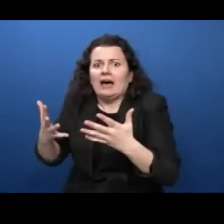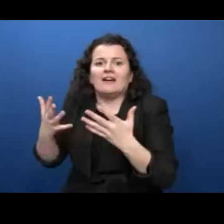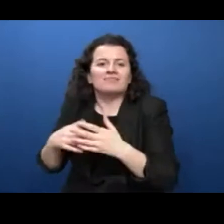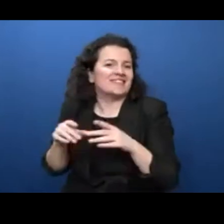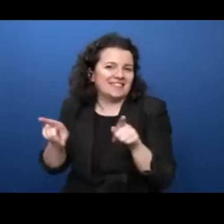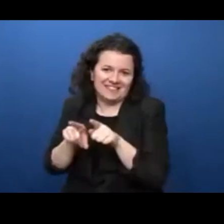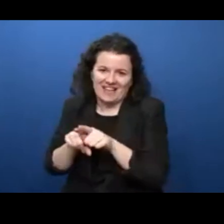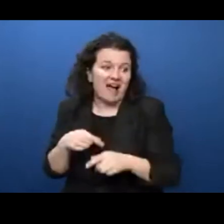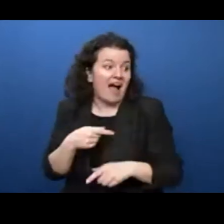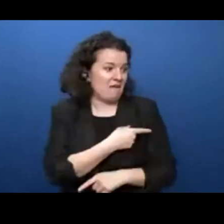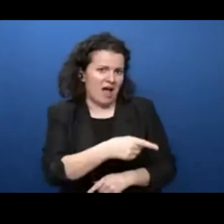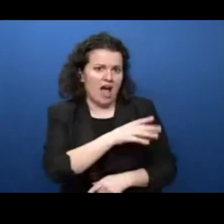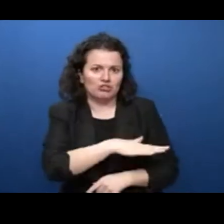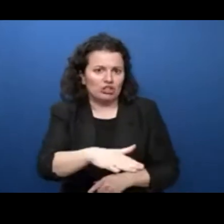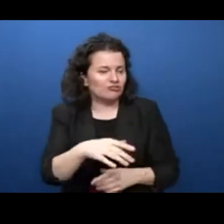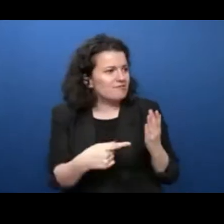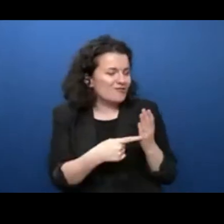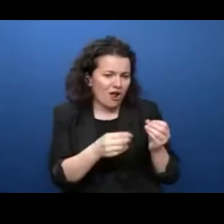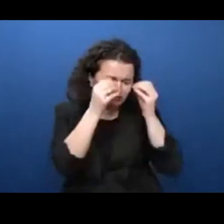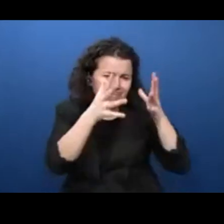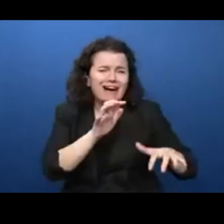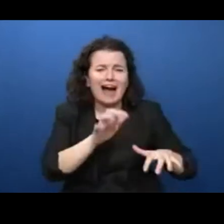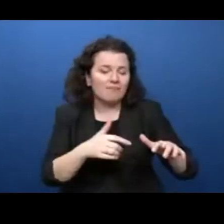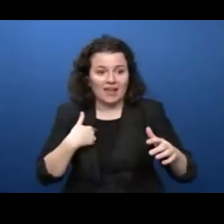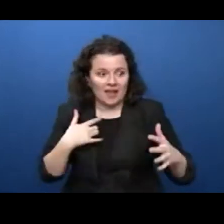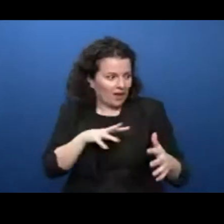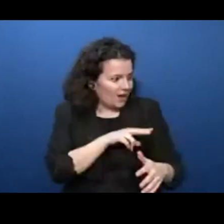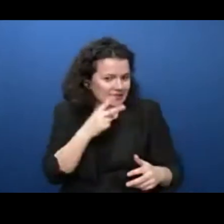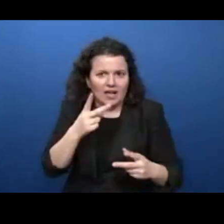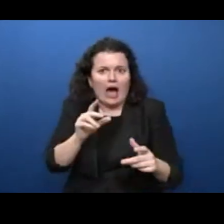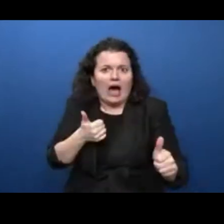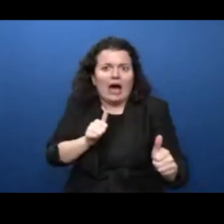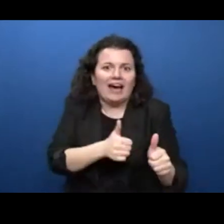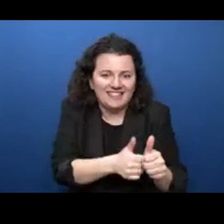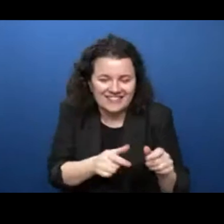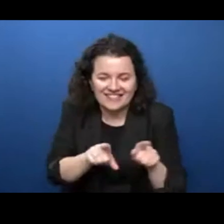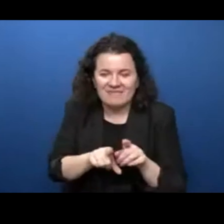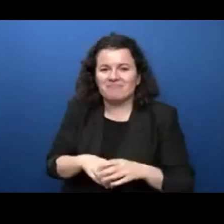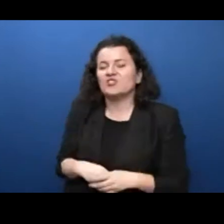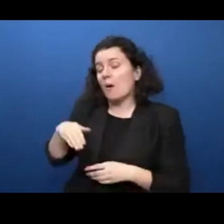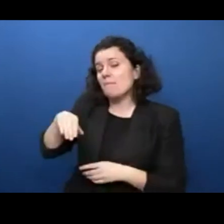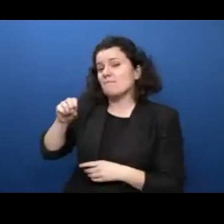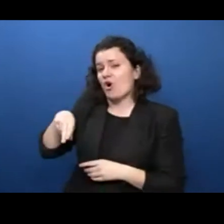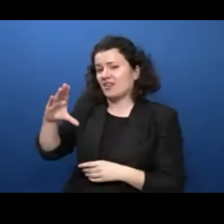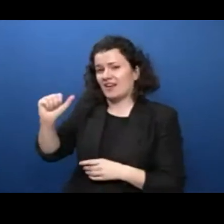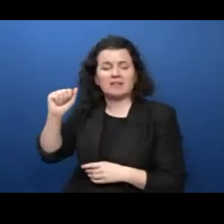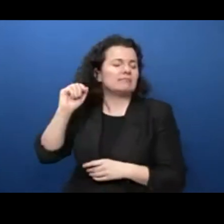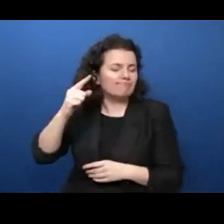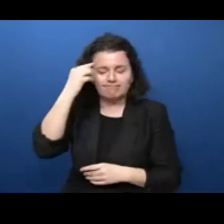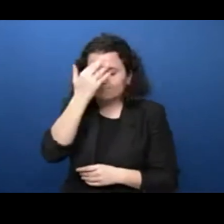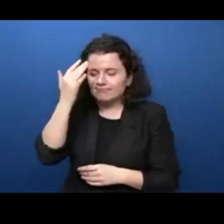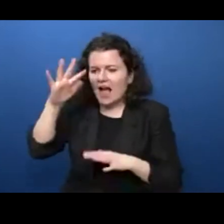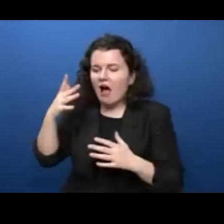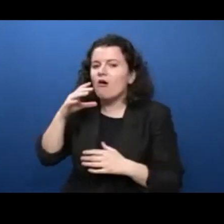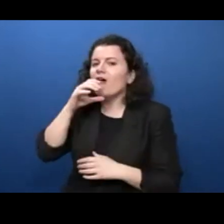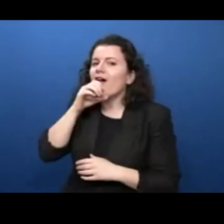children. Tech needs to be inclusive was Monica's point, and we need to be thinking about the needs of older adults while